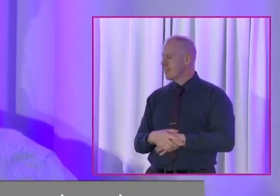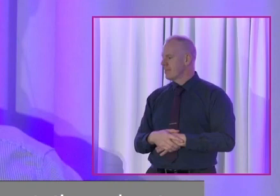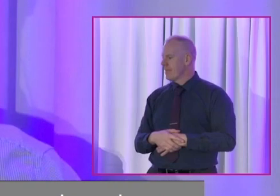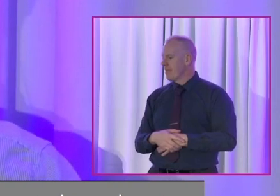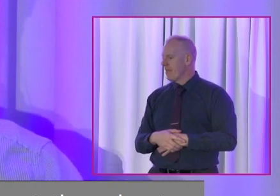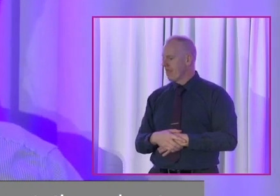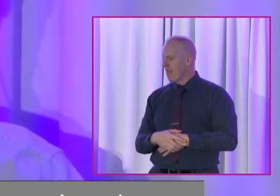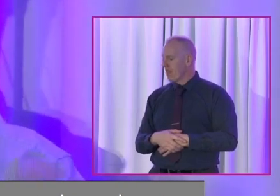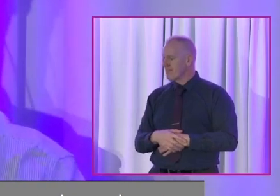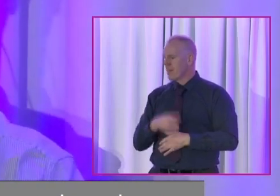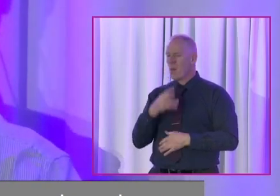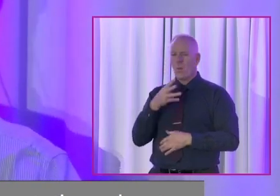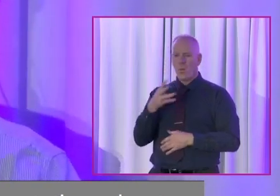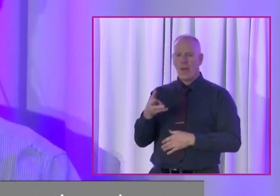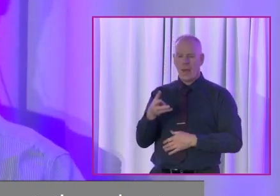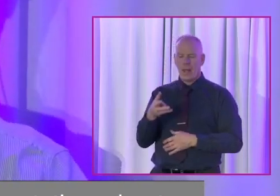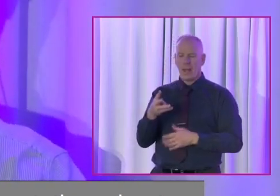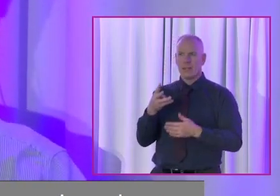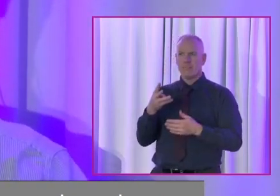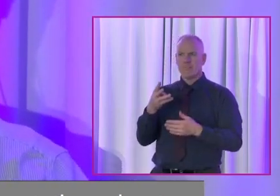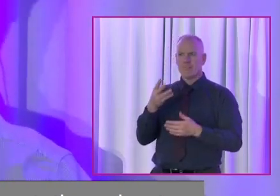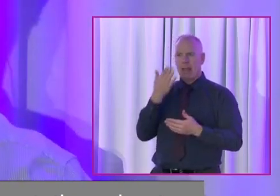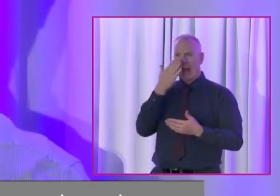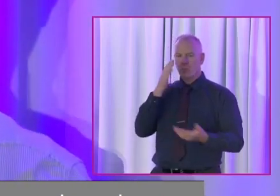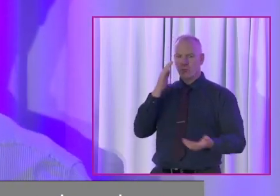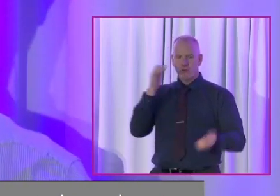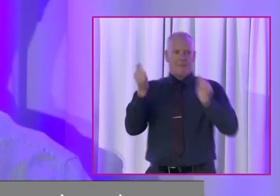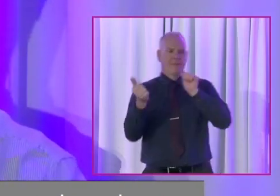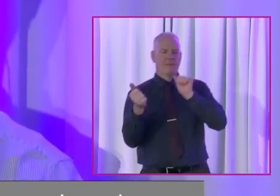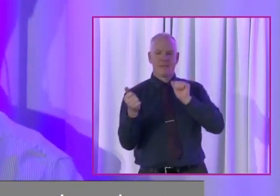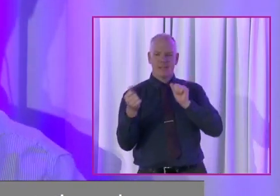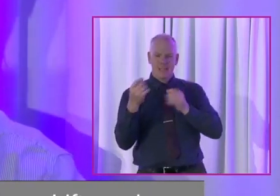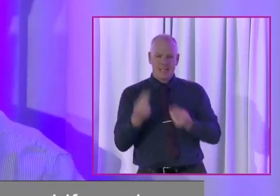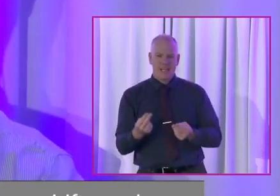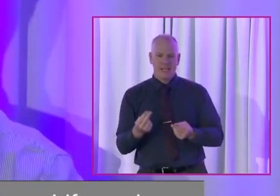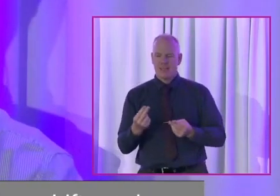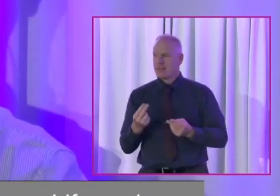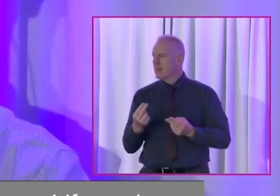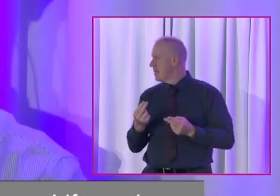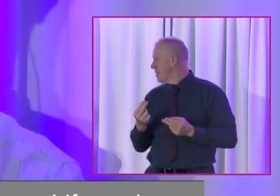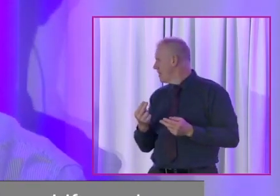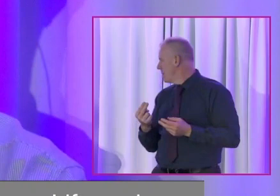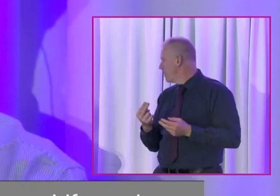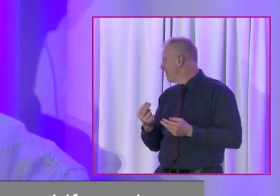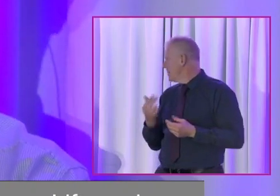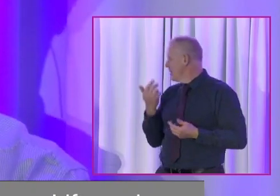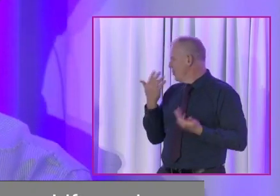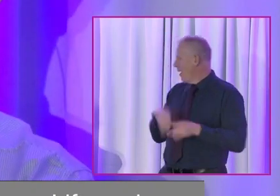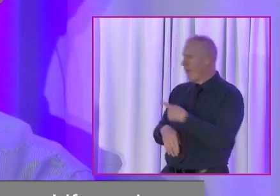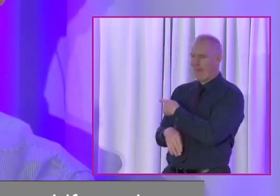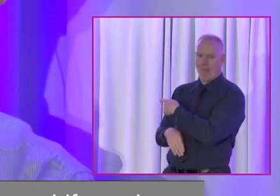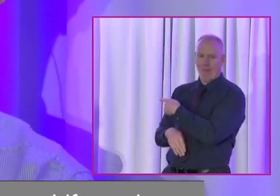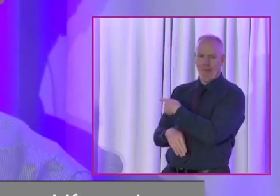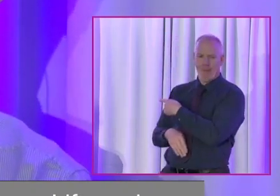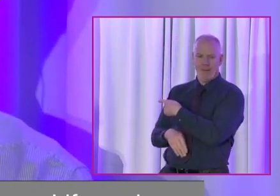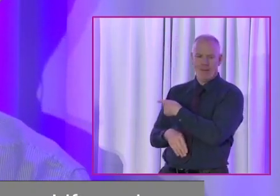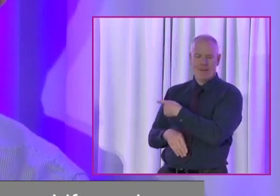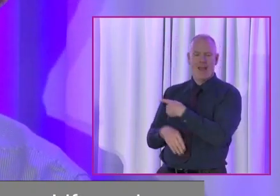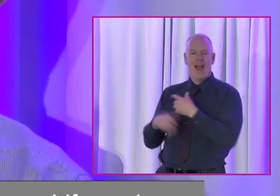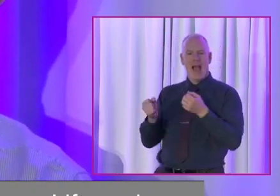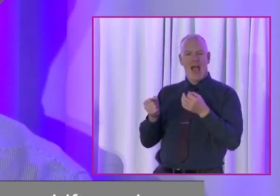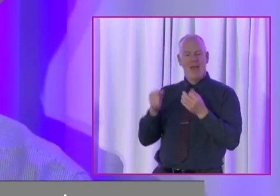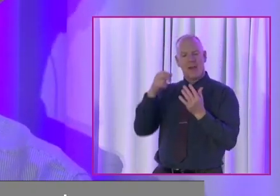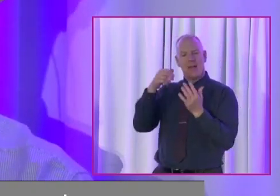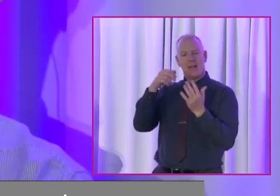And that's going to take a paradigm shift moving from one to the other. We have, oh look at it, I have it here. Wow. We have, we have, we have a